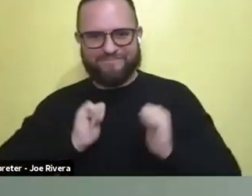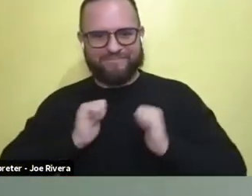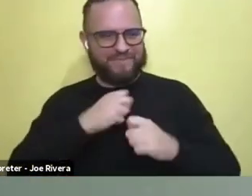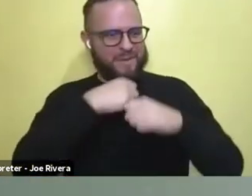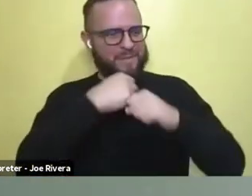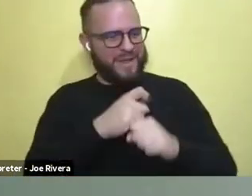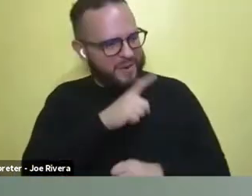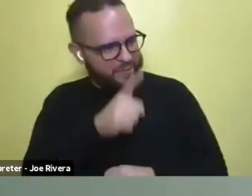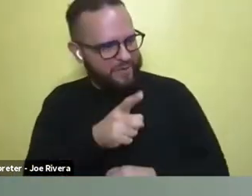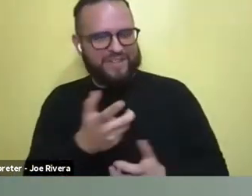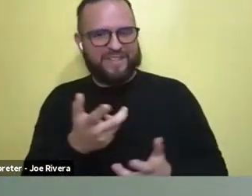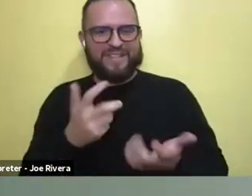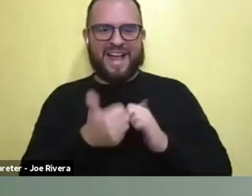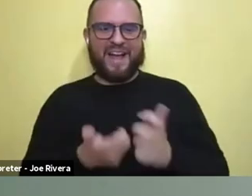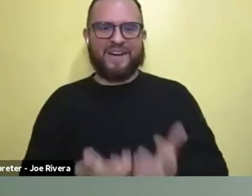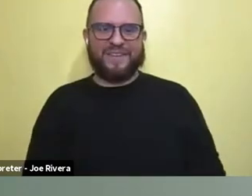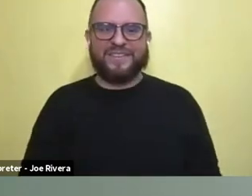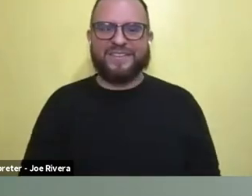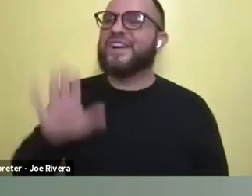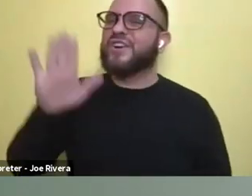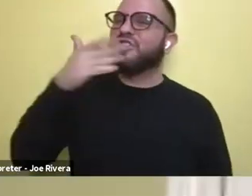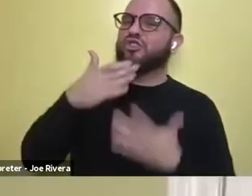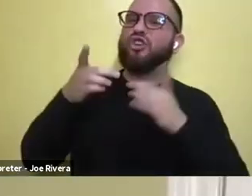I'll start. Good directors.